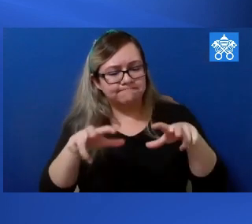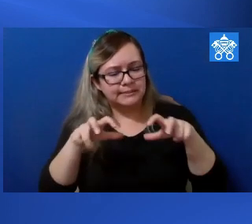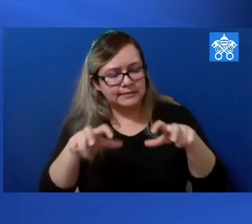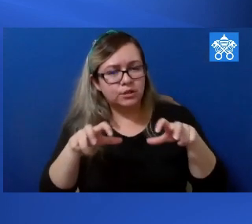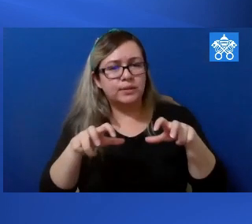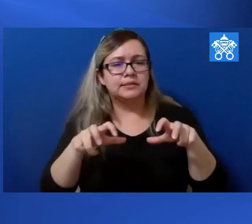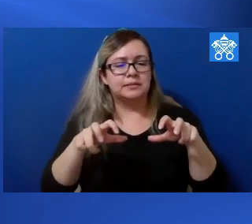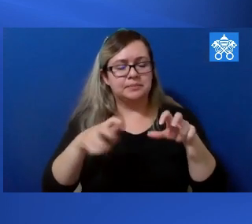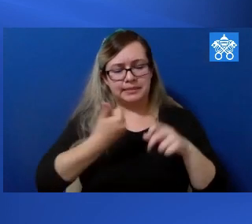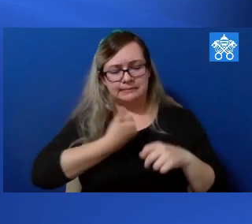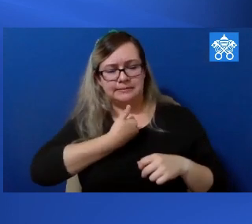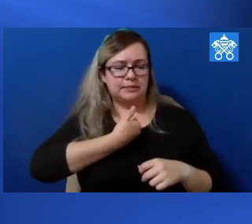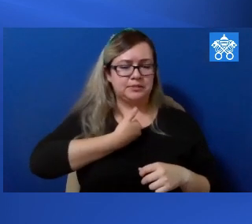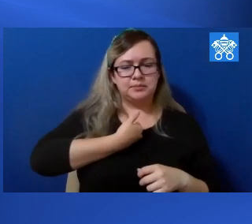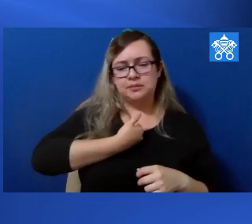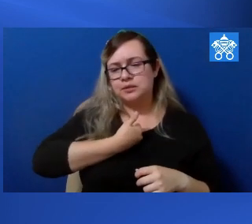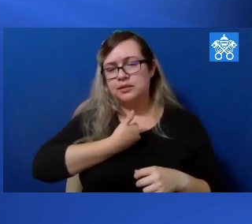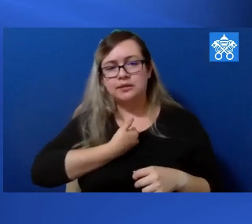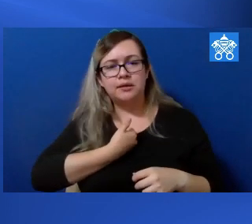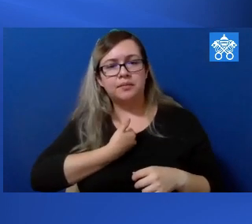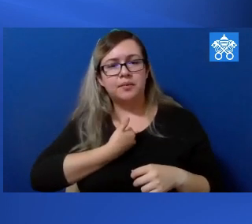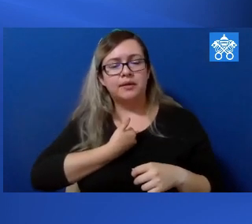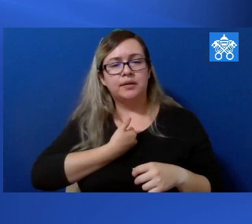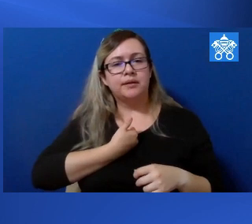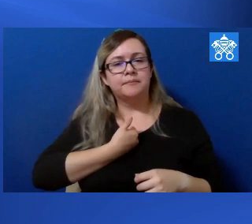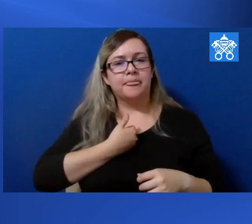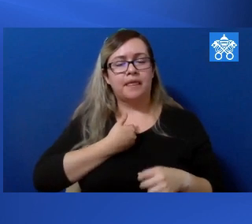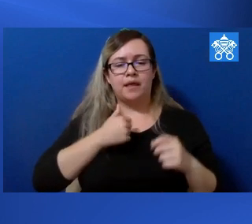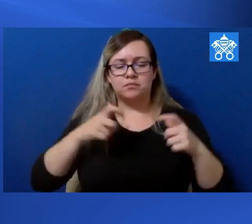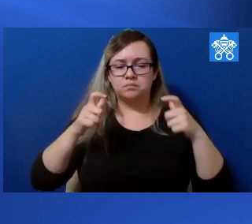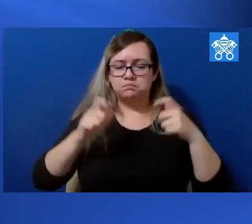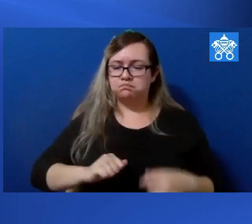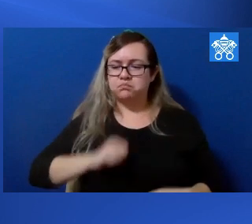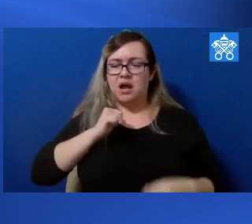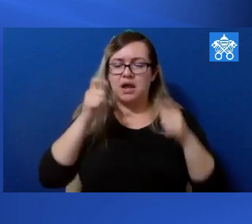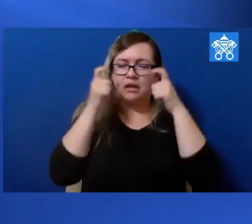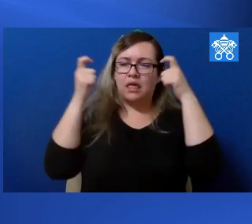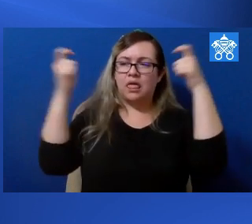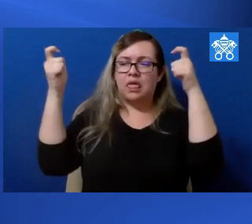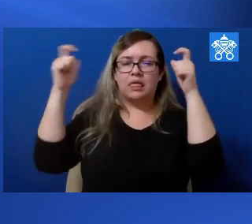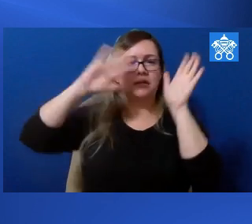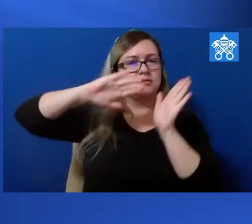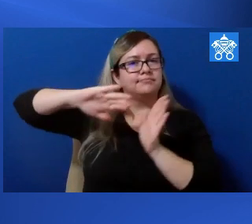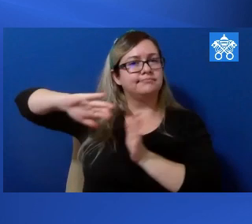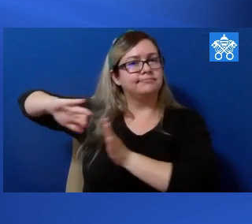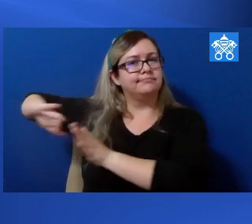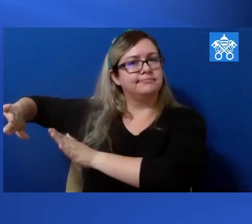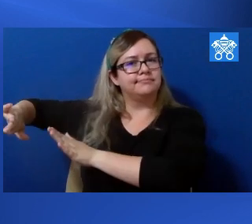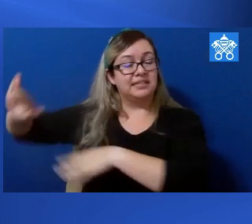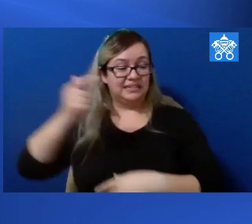the presumption of self-sufficiency, lower the heights of pride and arrogance,